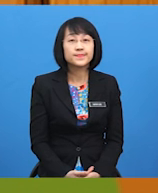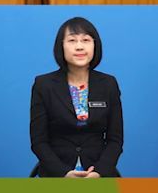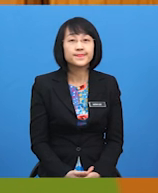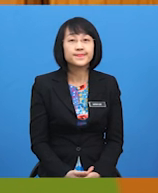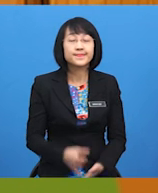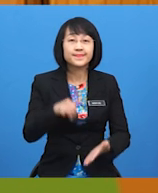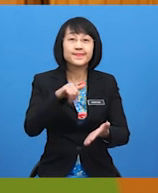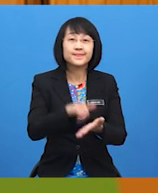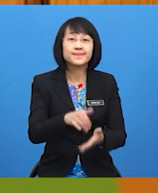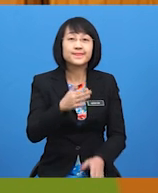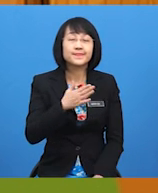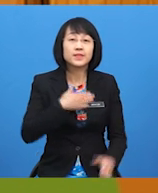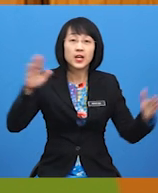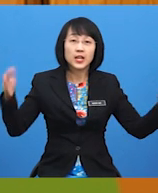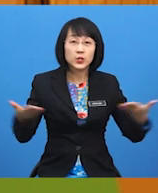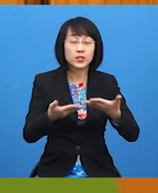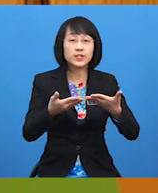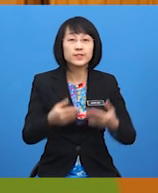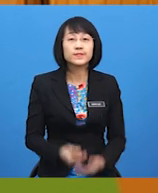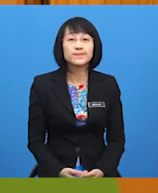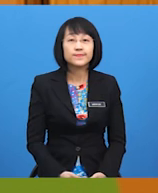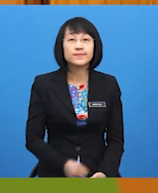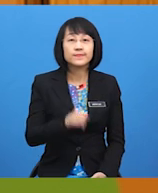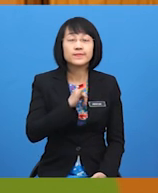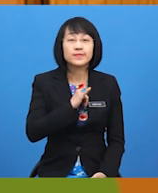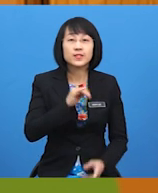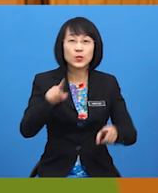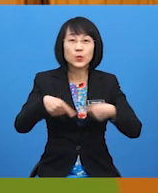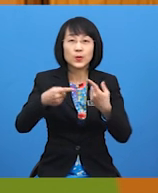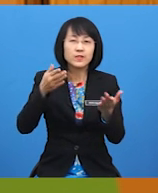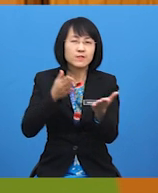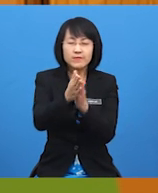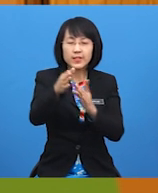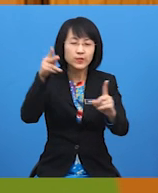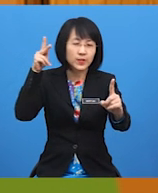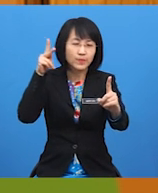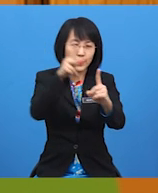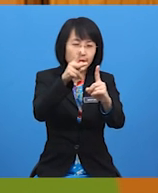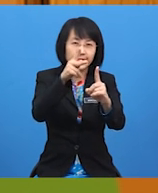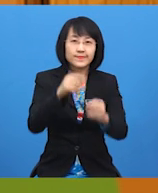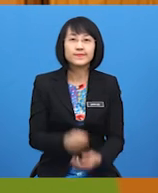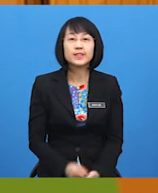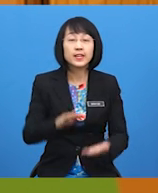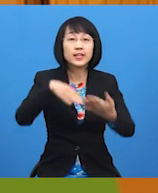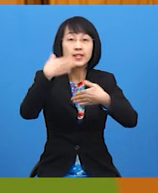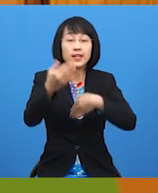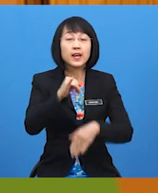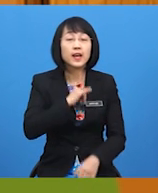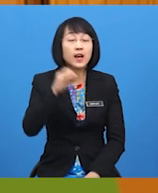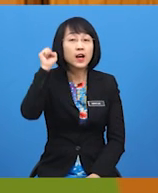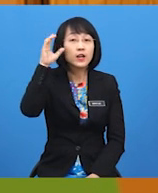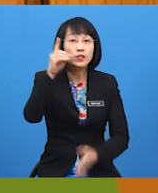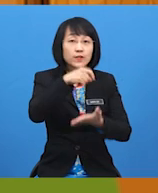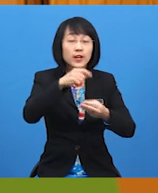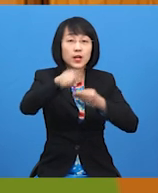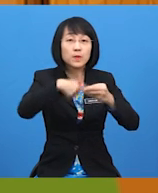That's my introduction. I just went straight to the point. Next, I should write